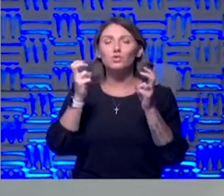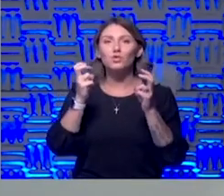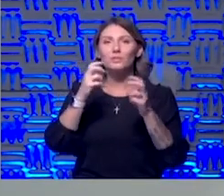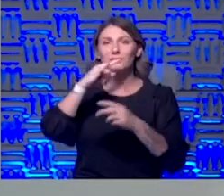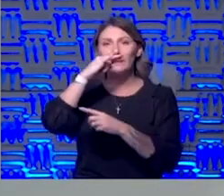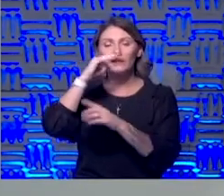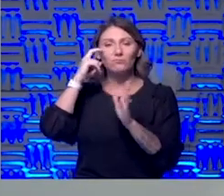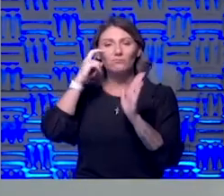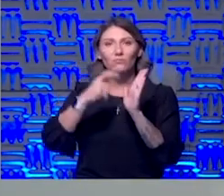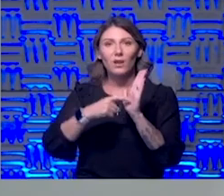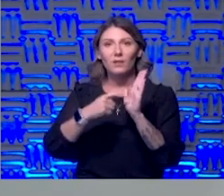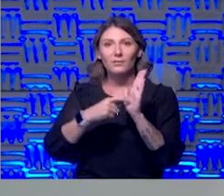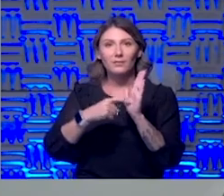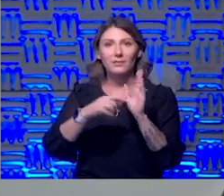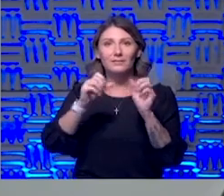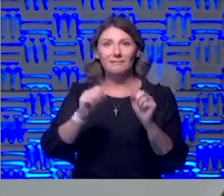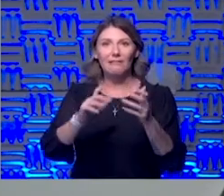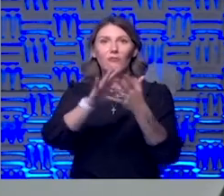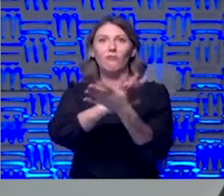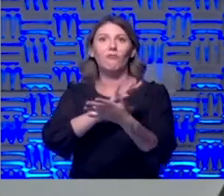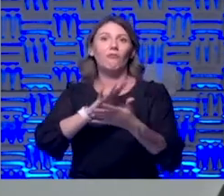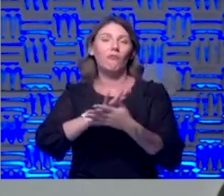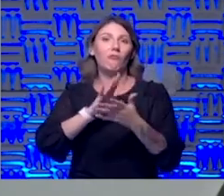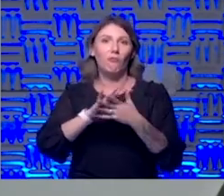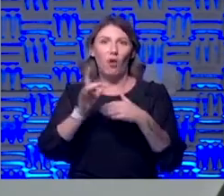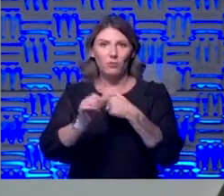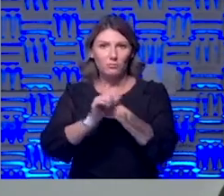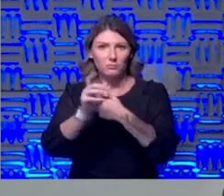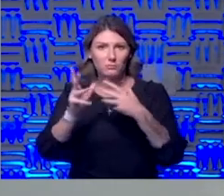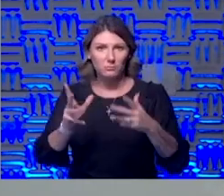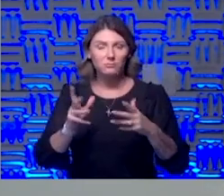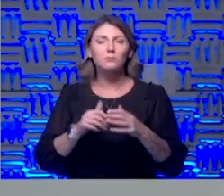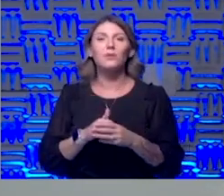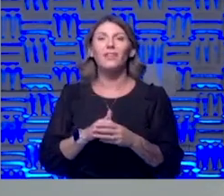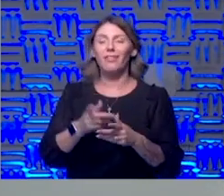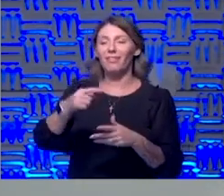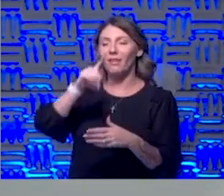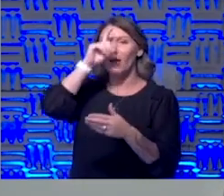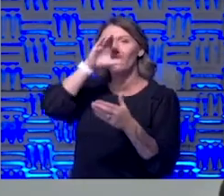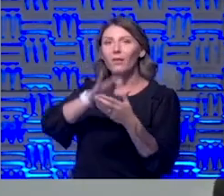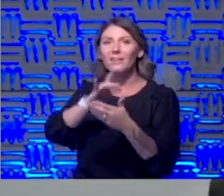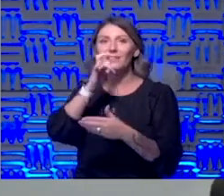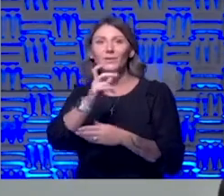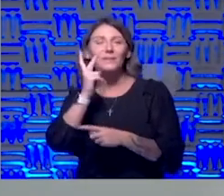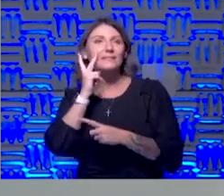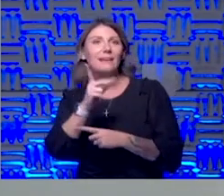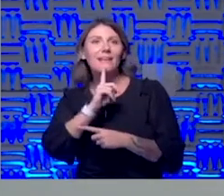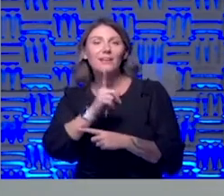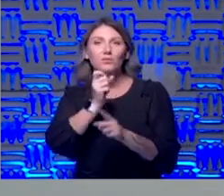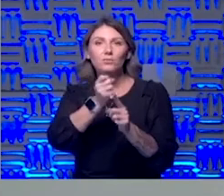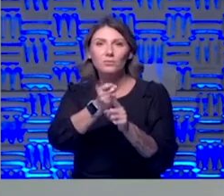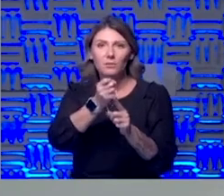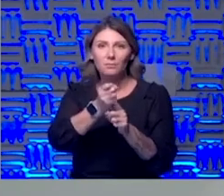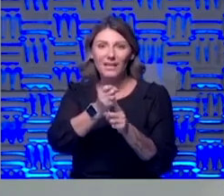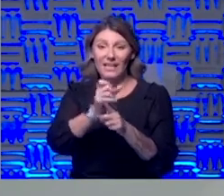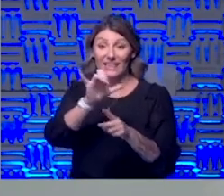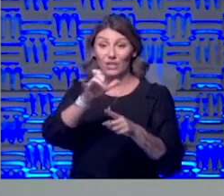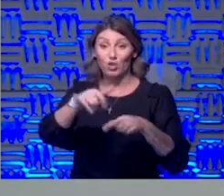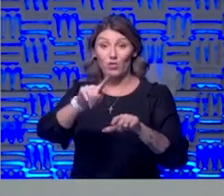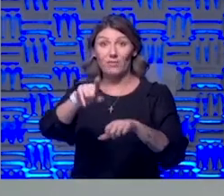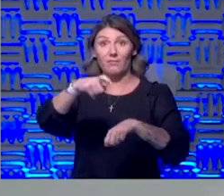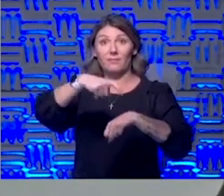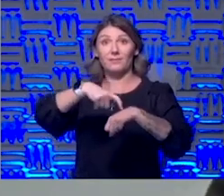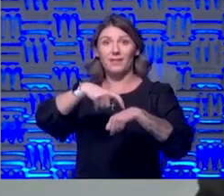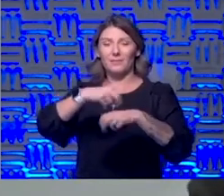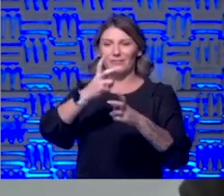recognizing that it can cause harm so there's still a belief because they don't see the actual impact at that time that